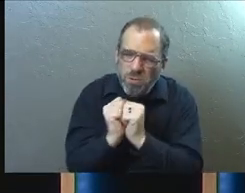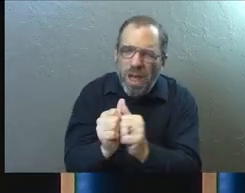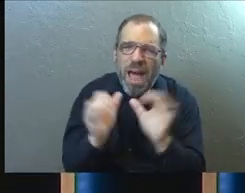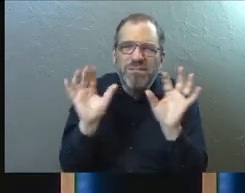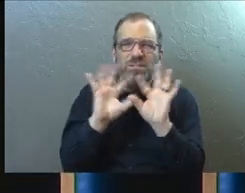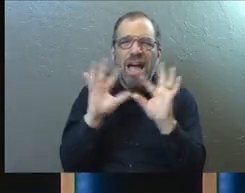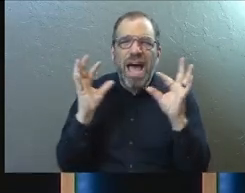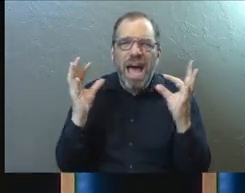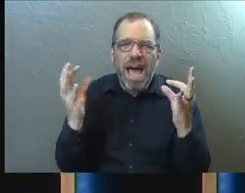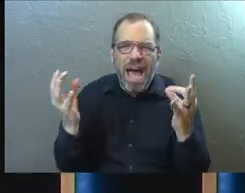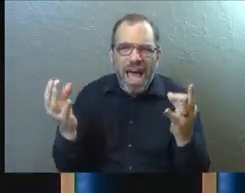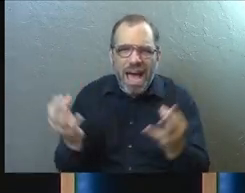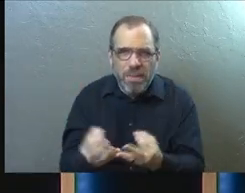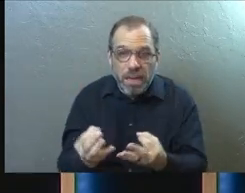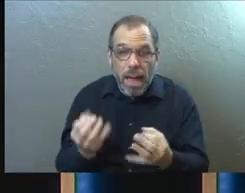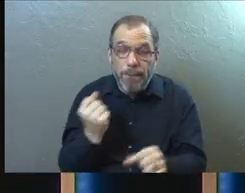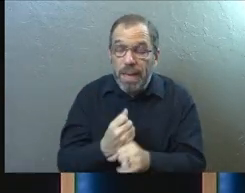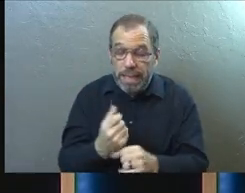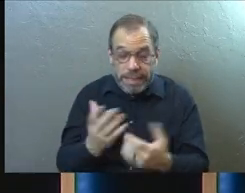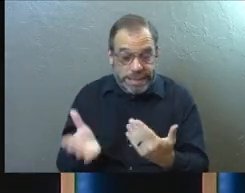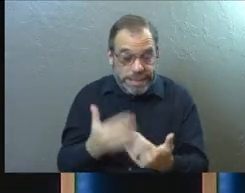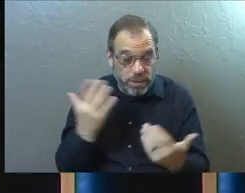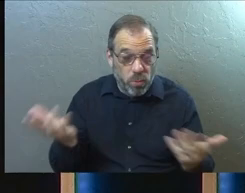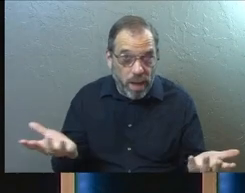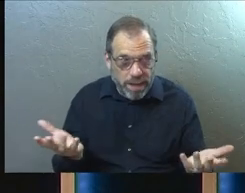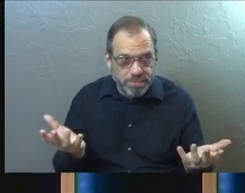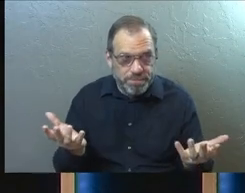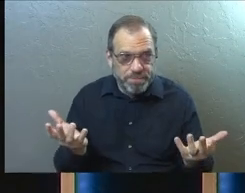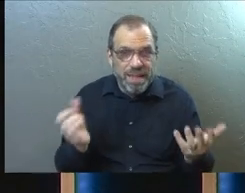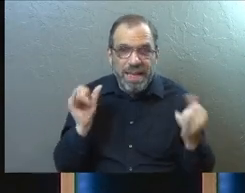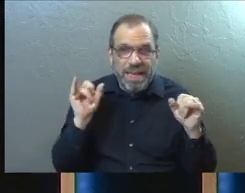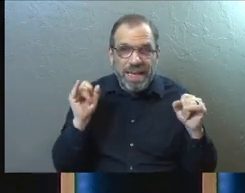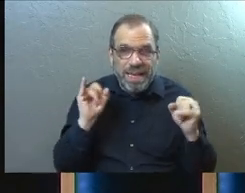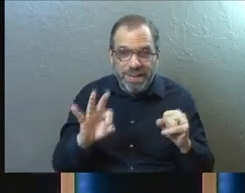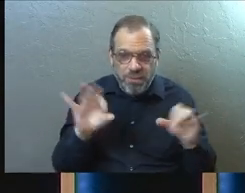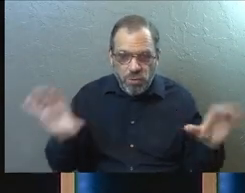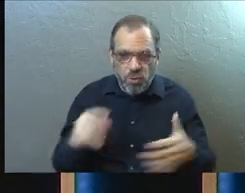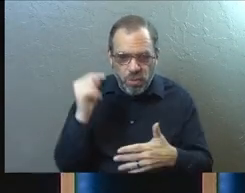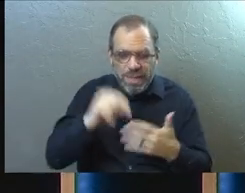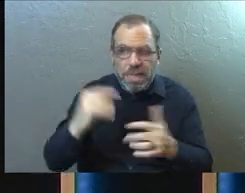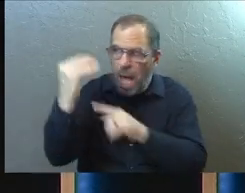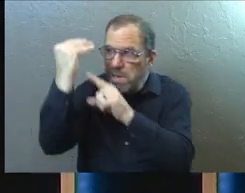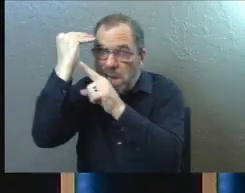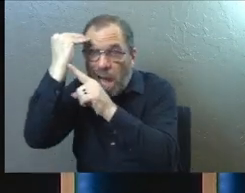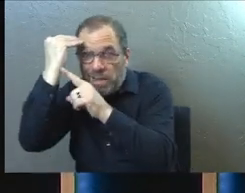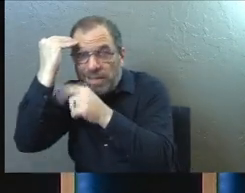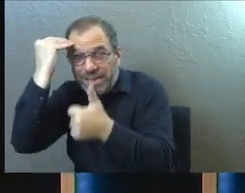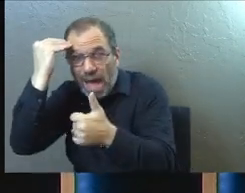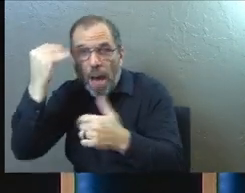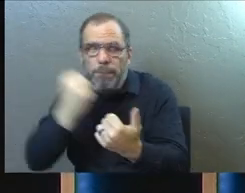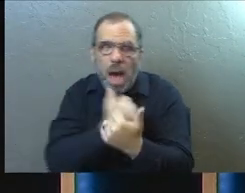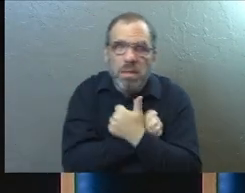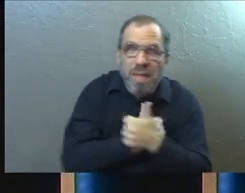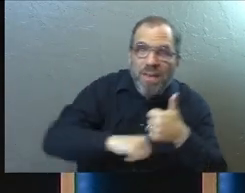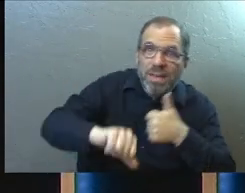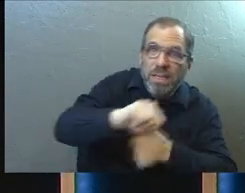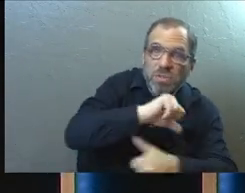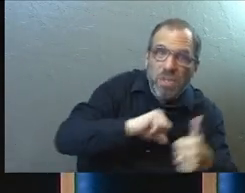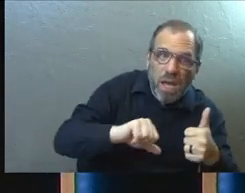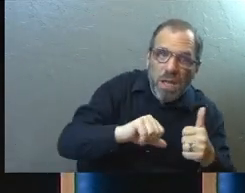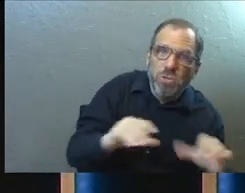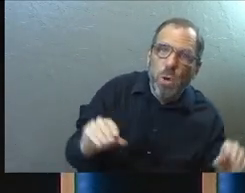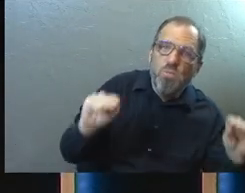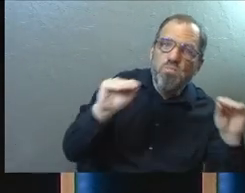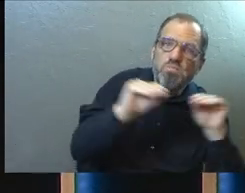a family. And one of the things that's going to make this so much easier is if you do this. Knowledge is one thing, but loving each other